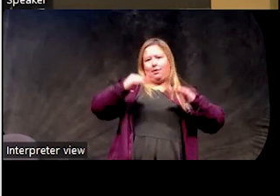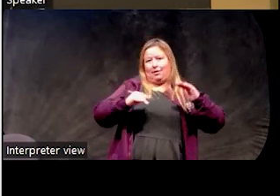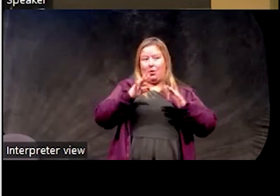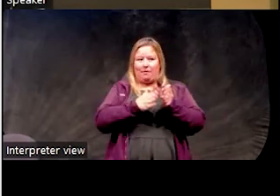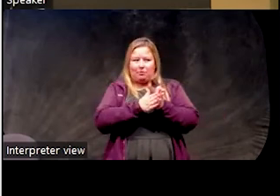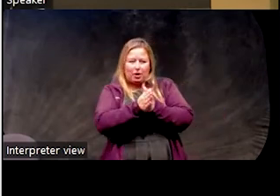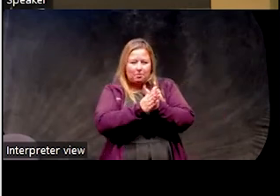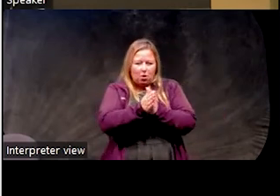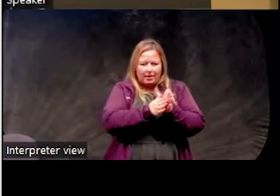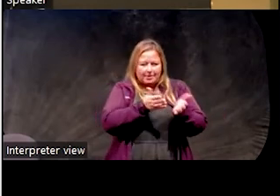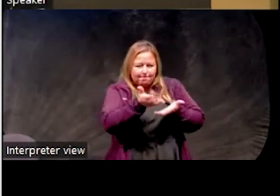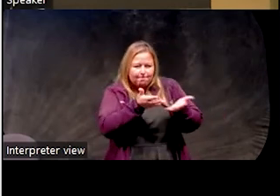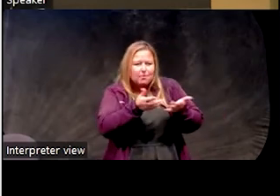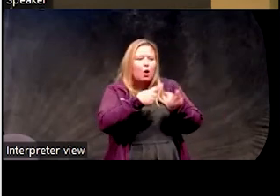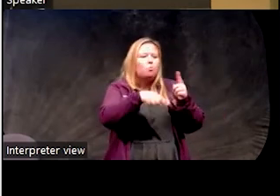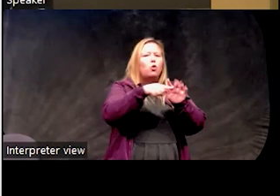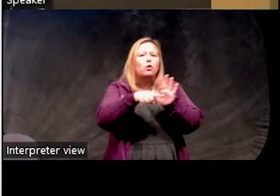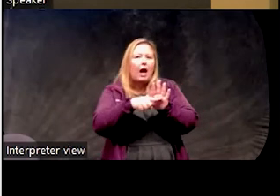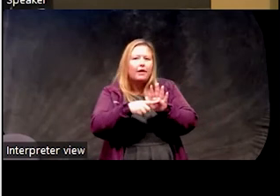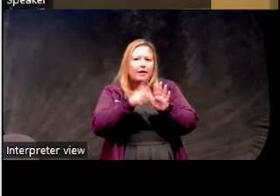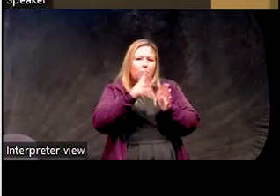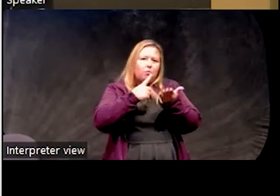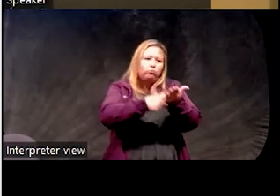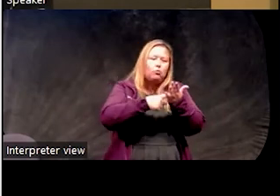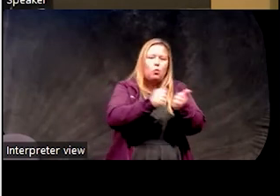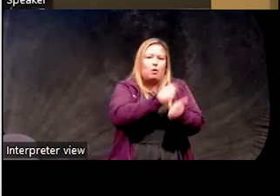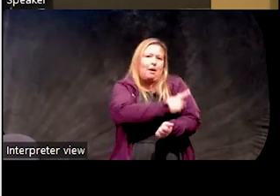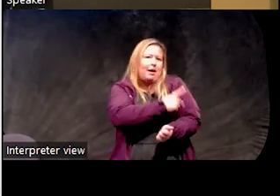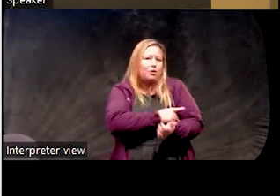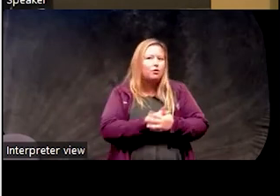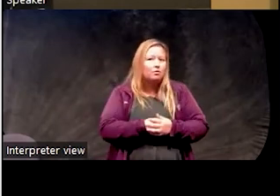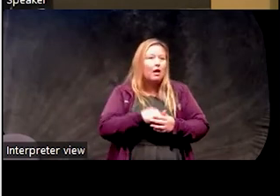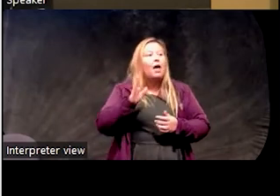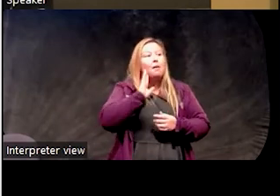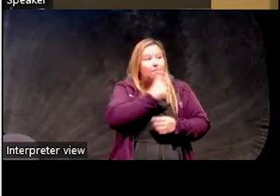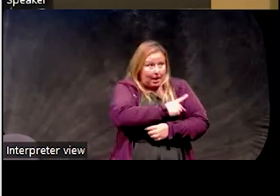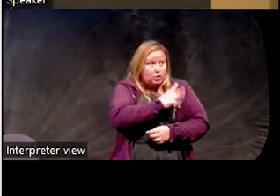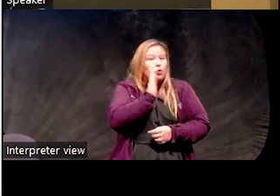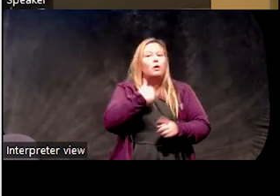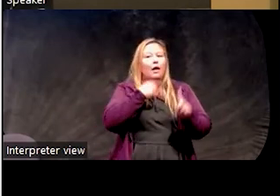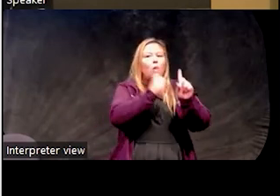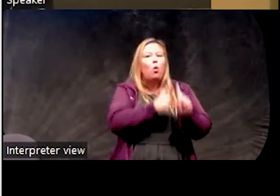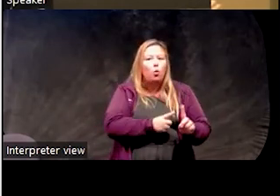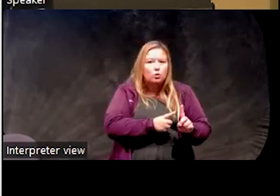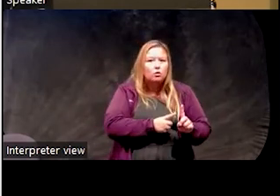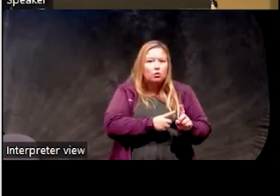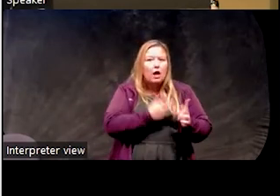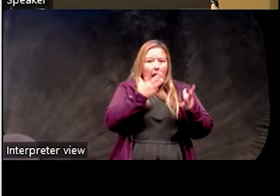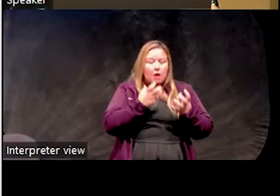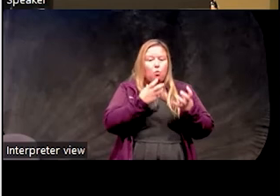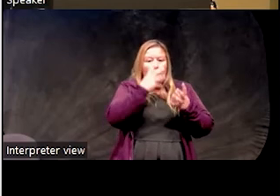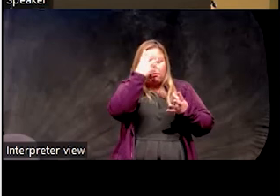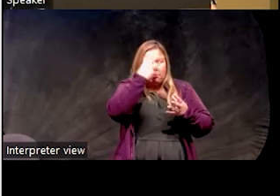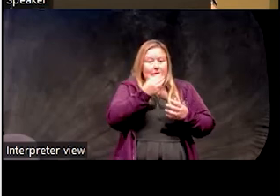like a motivation vibe, well, so what are the pros and cons? A lot of times people will have goals around getting rid of their